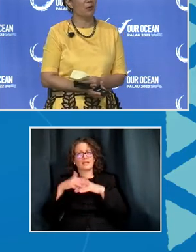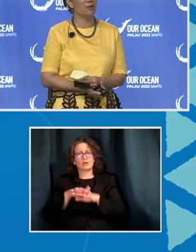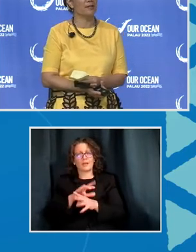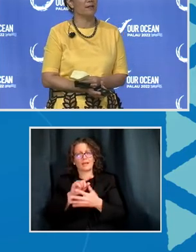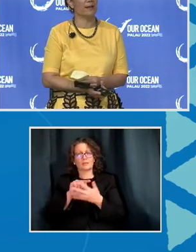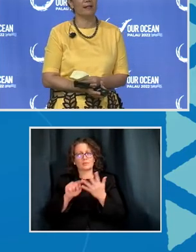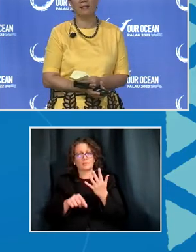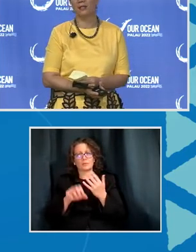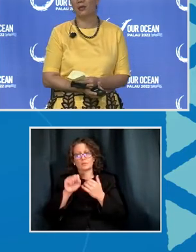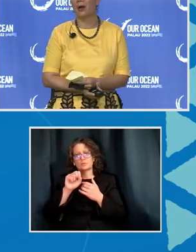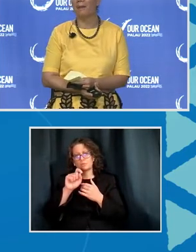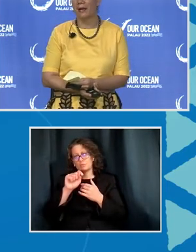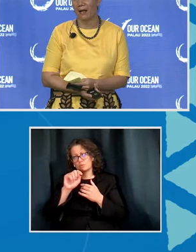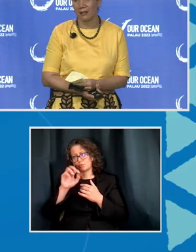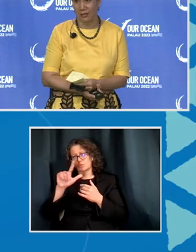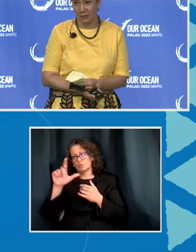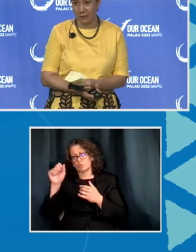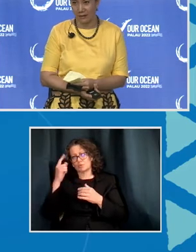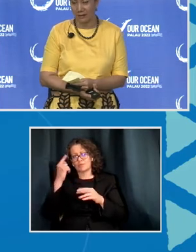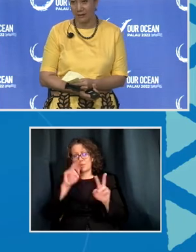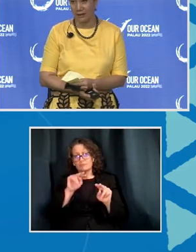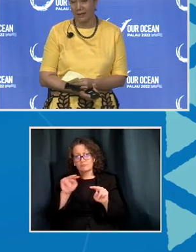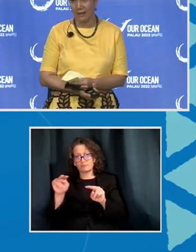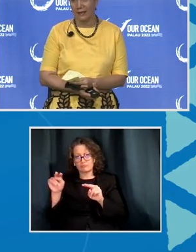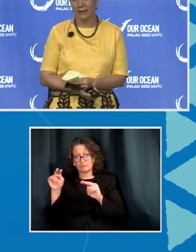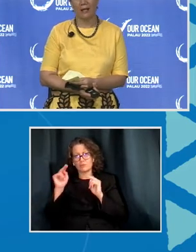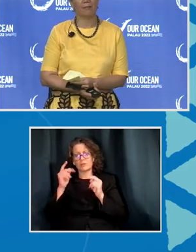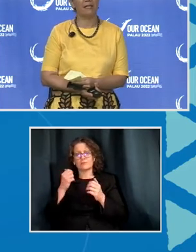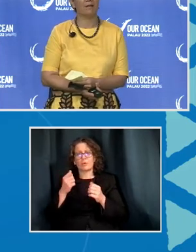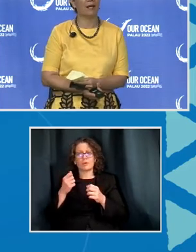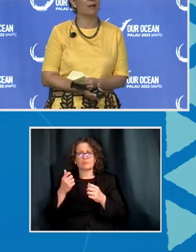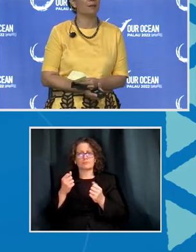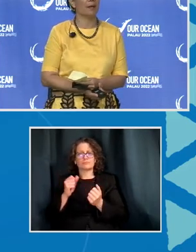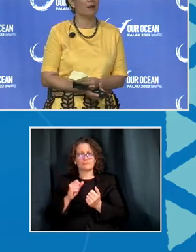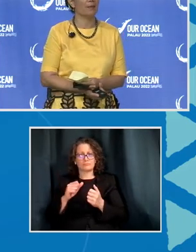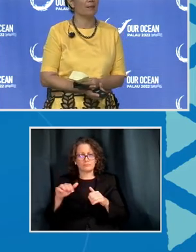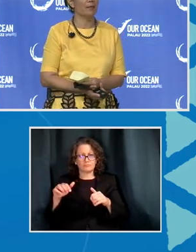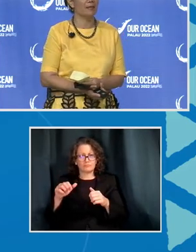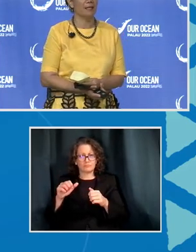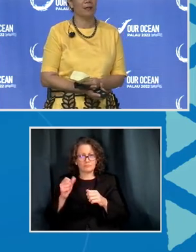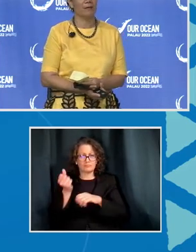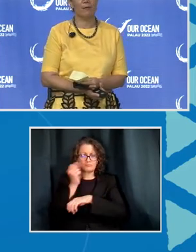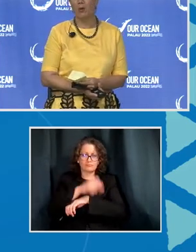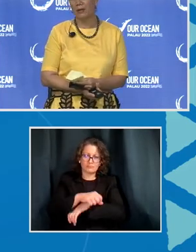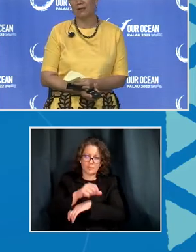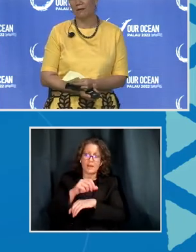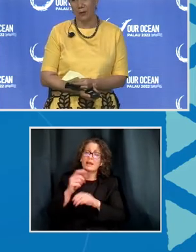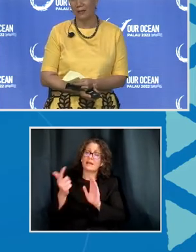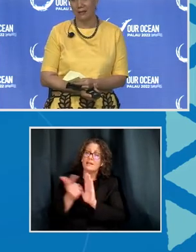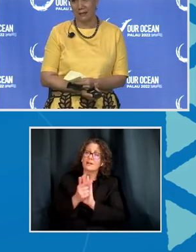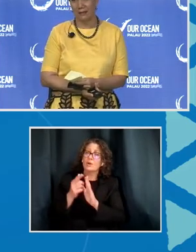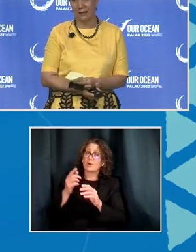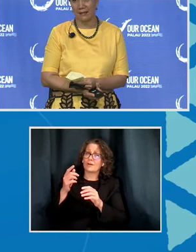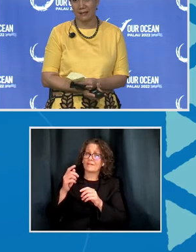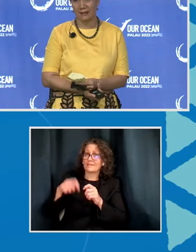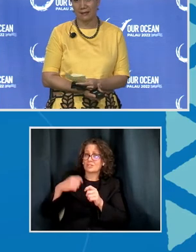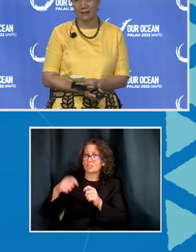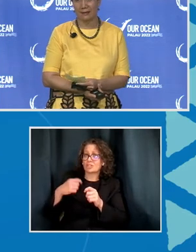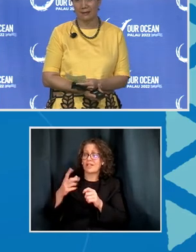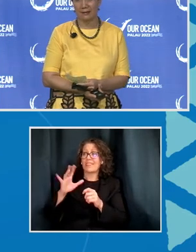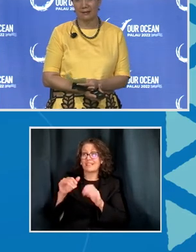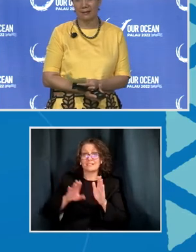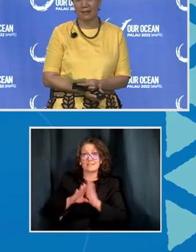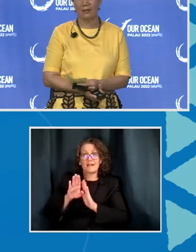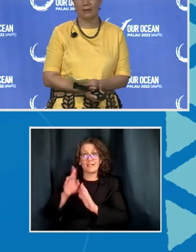monitoring, control, and surveillance to combat IUU fishing that have been developed by our members for more than 40 years.